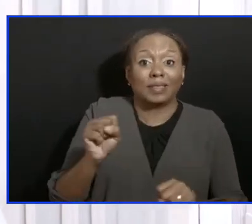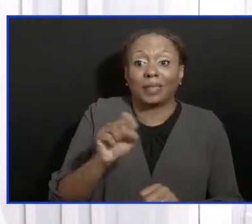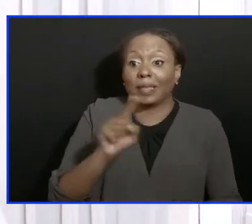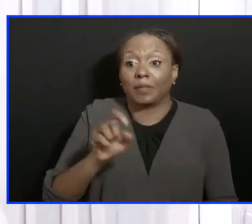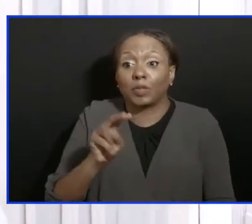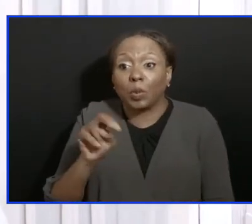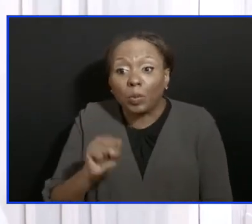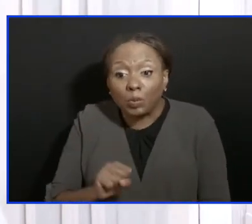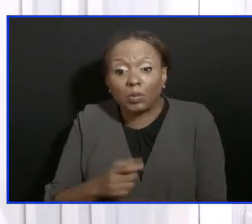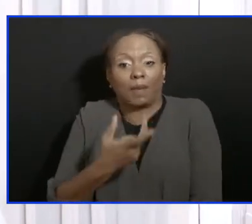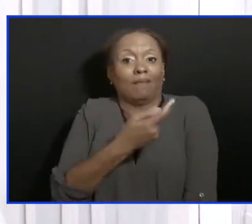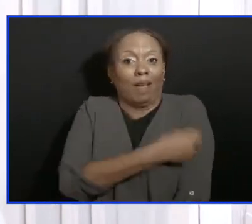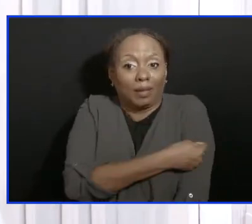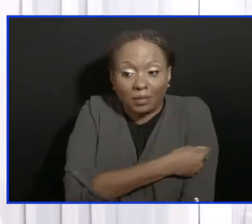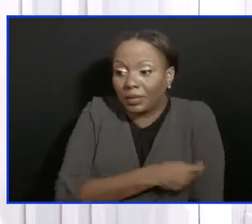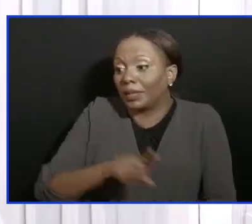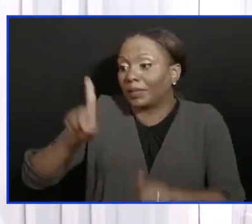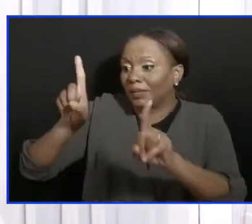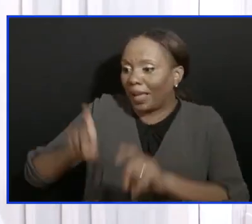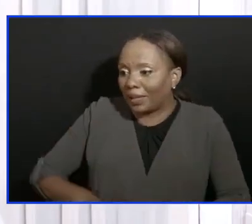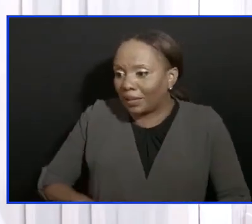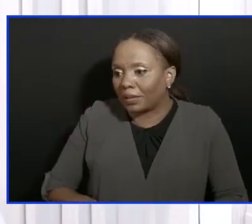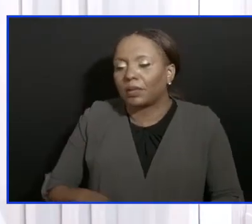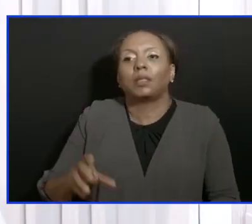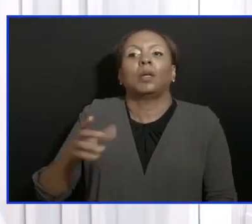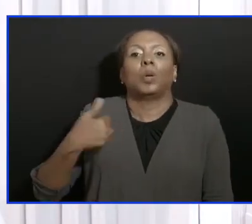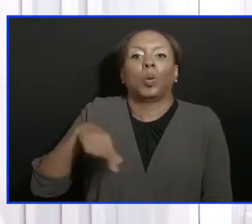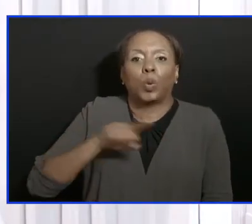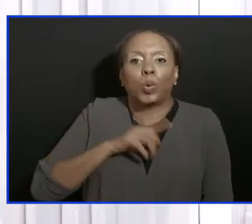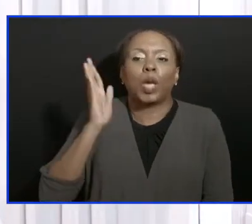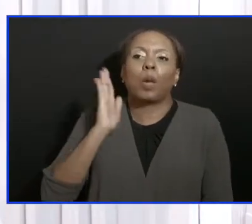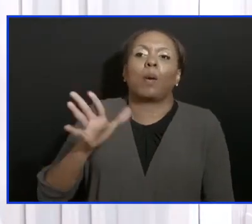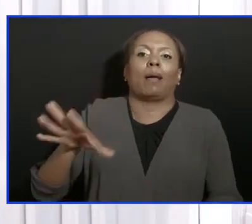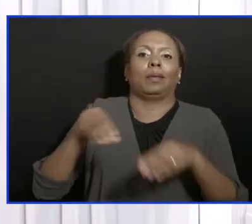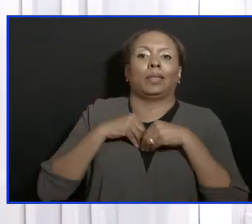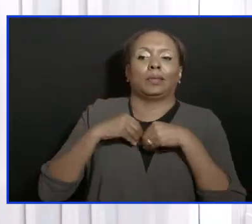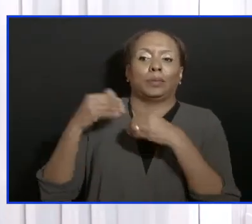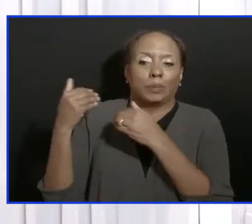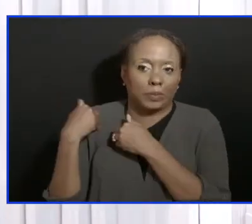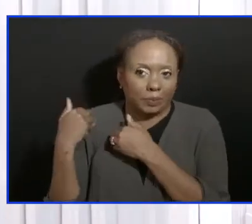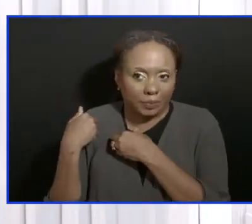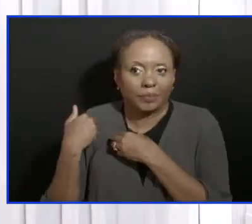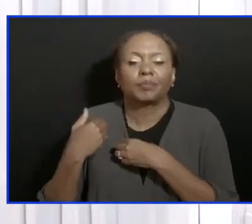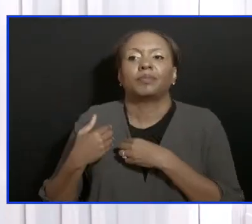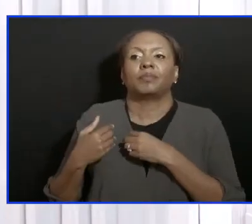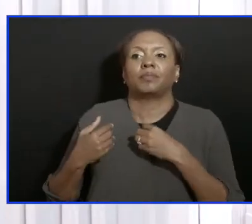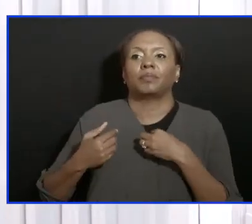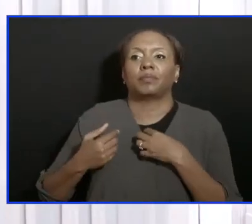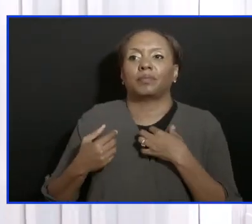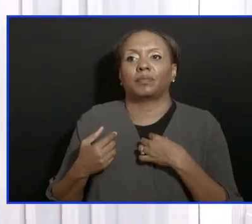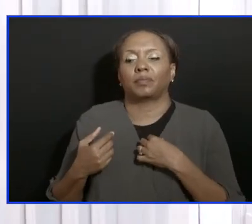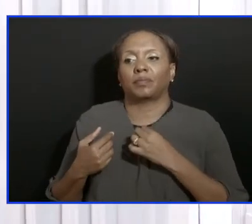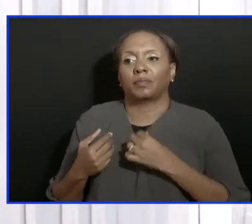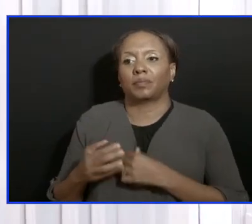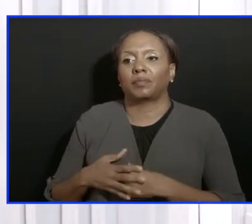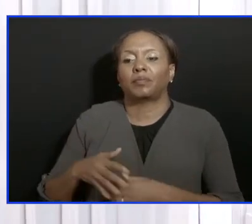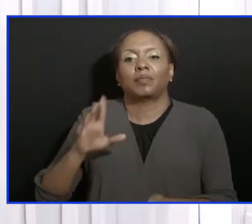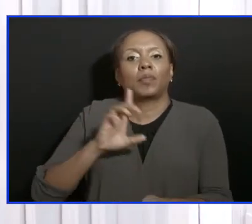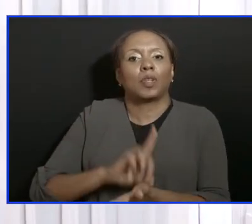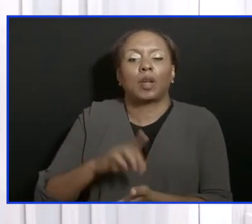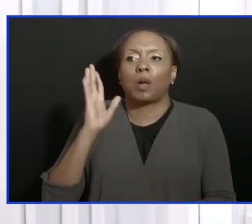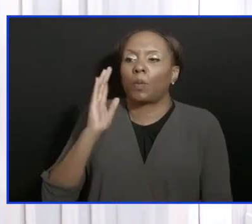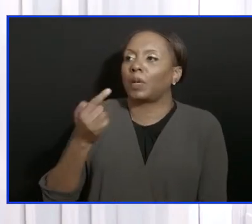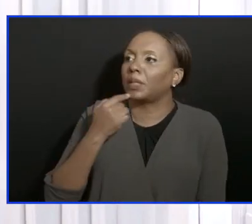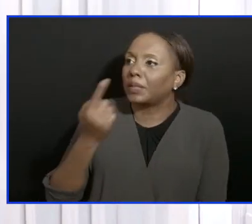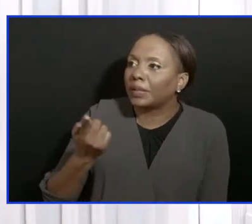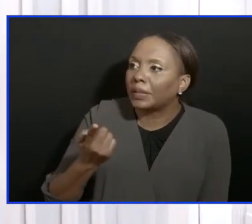tests, but it is the doctors who will tell us how regular the tests have to be as a result of the assessment of the particular